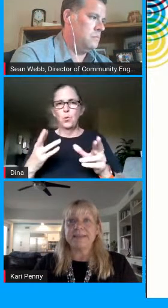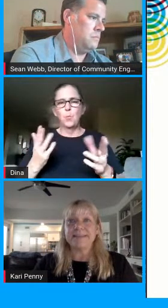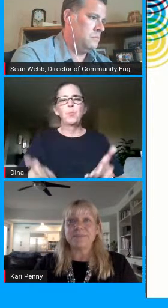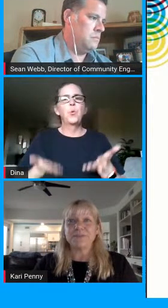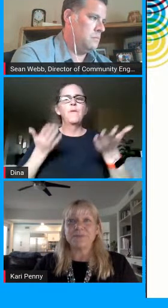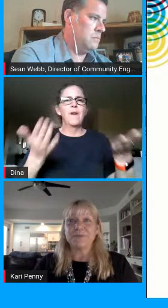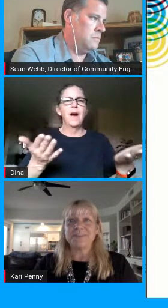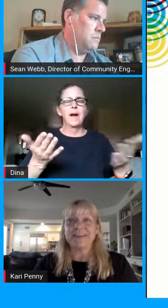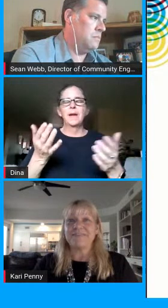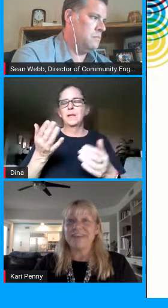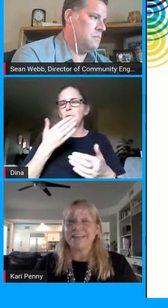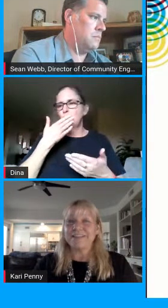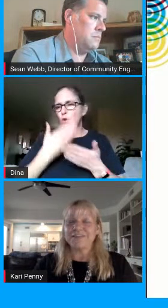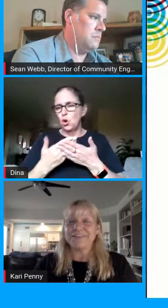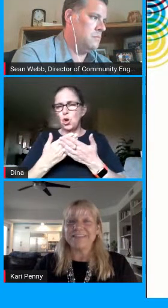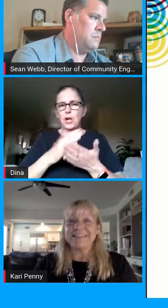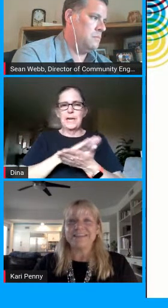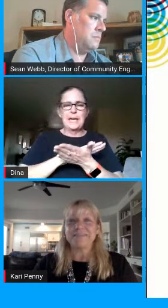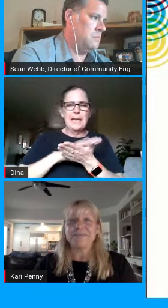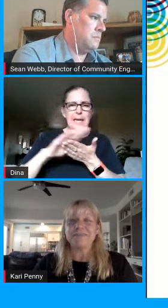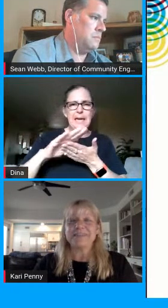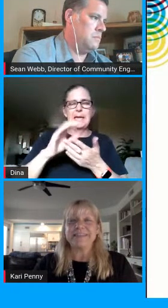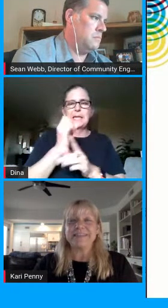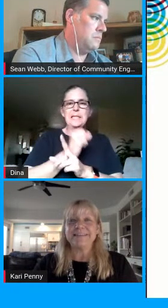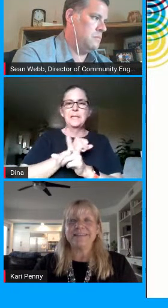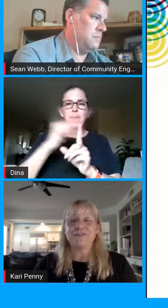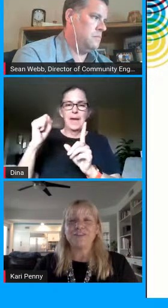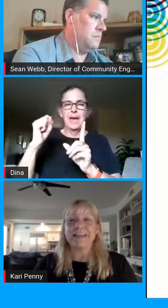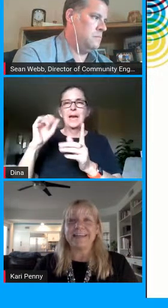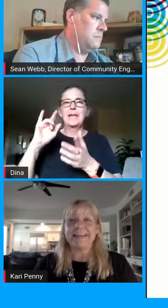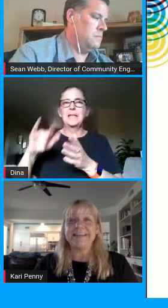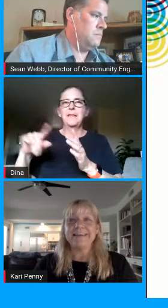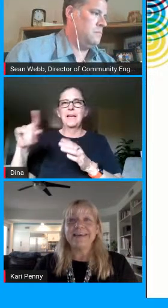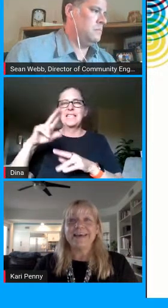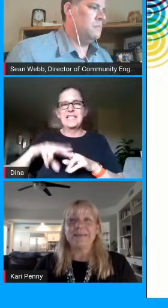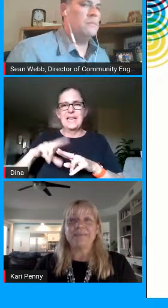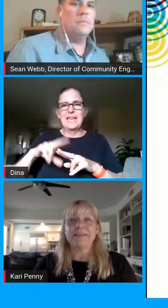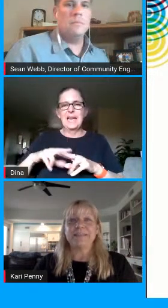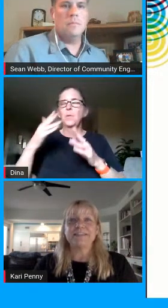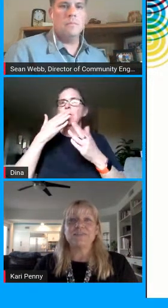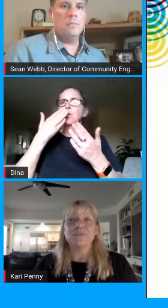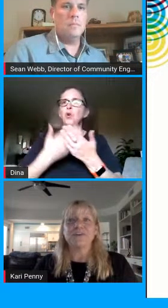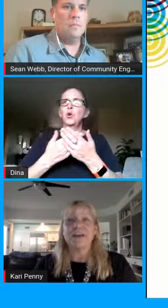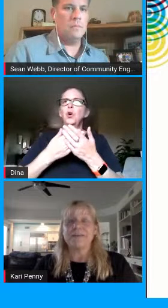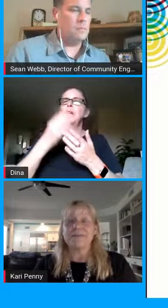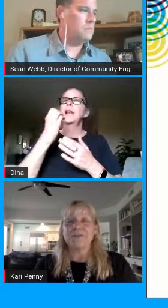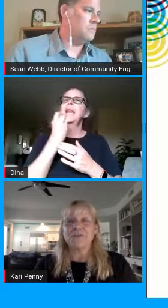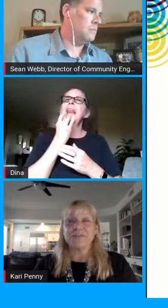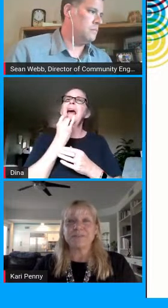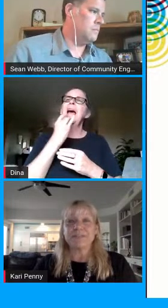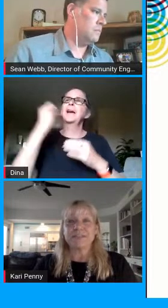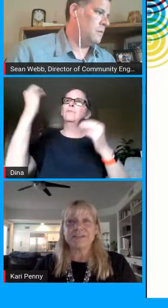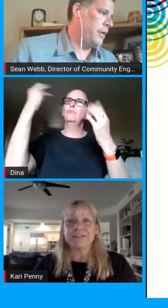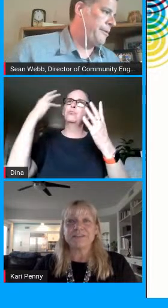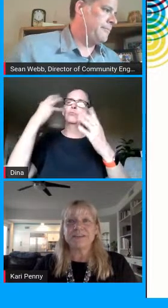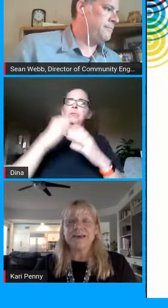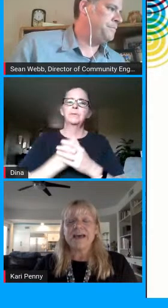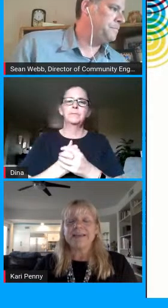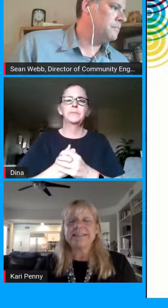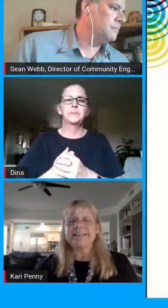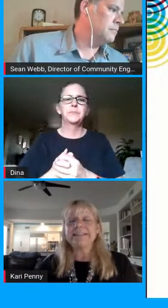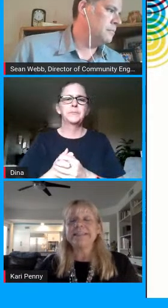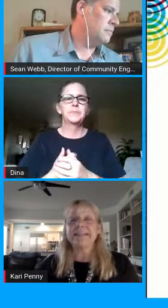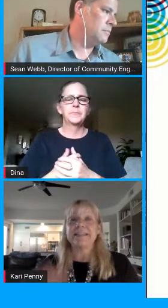clean space which boasts a flat surface comfortable seating good lighting and a place to store um their course materials